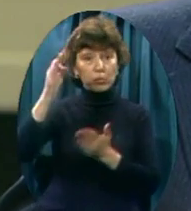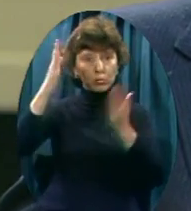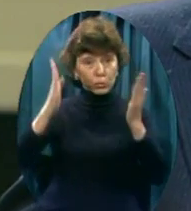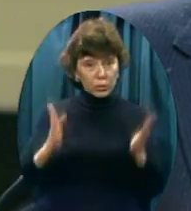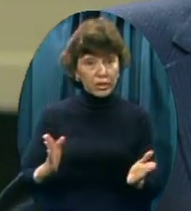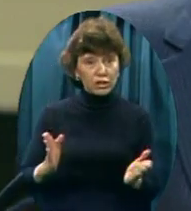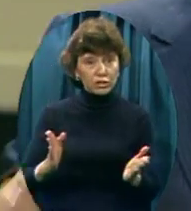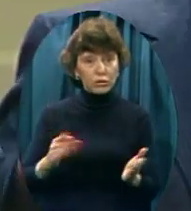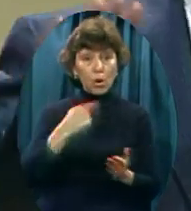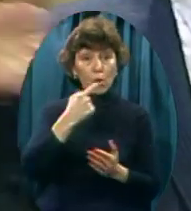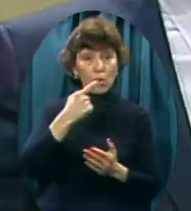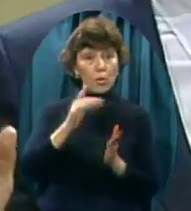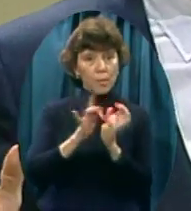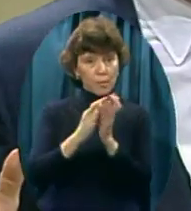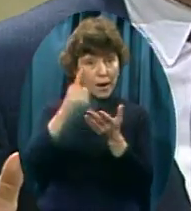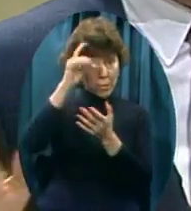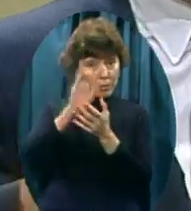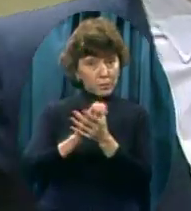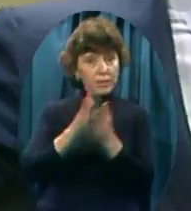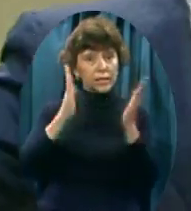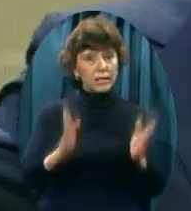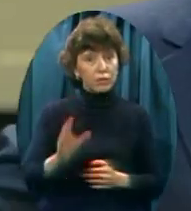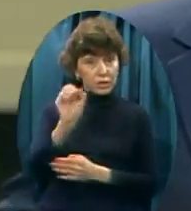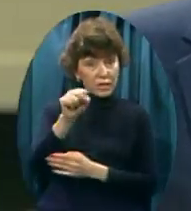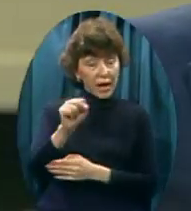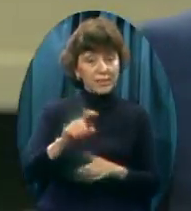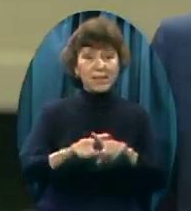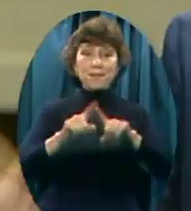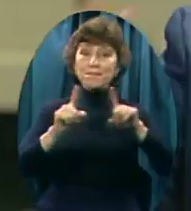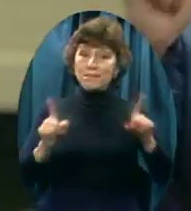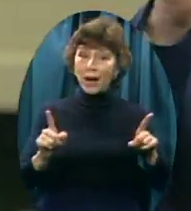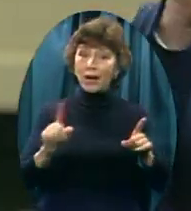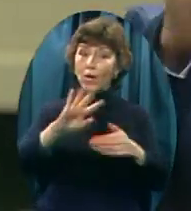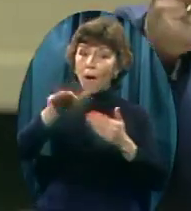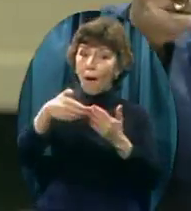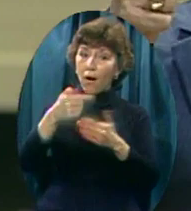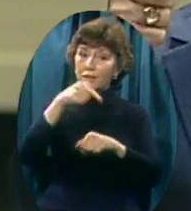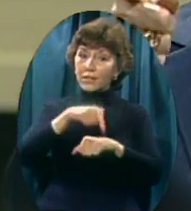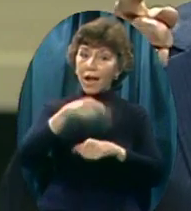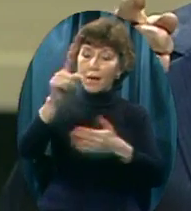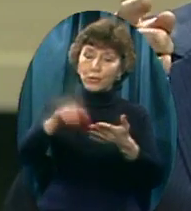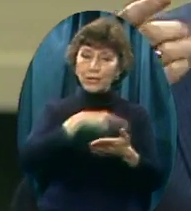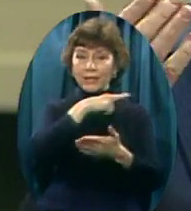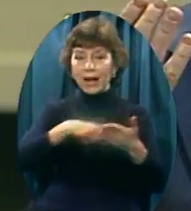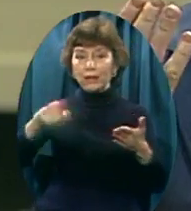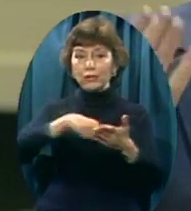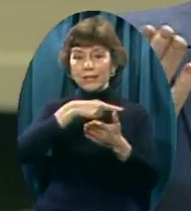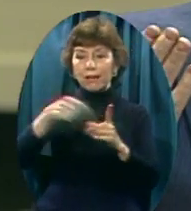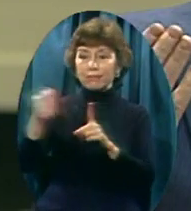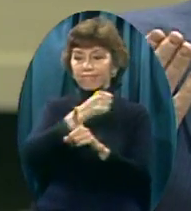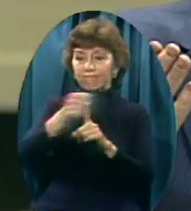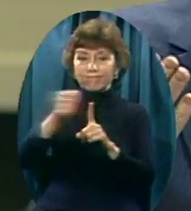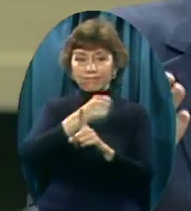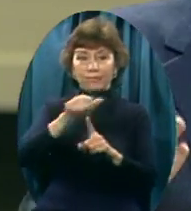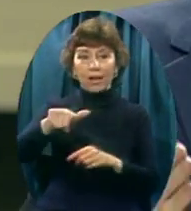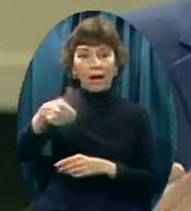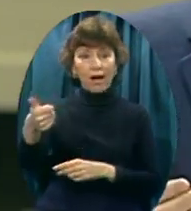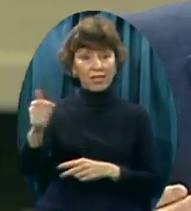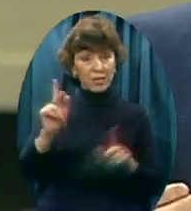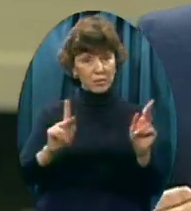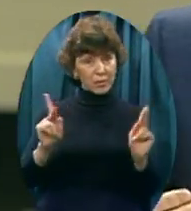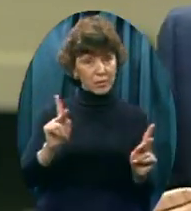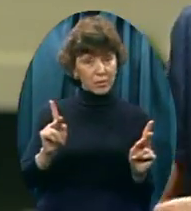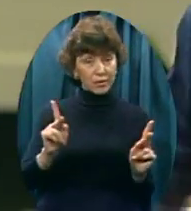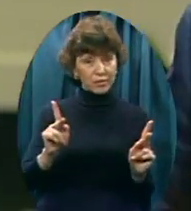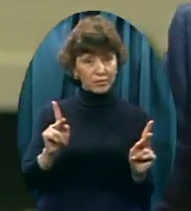Who spend their whole ministry Cutting down other servants of God And the tragedy is When you read their papers And